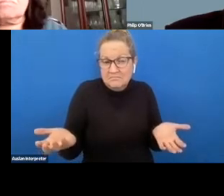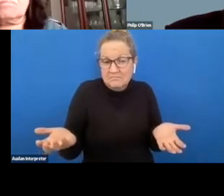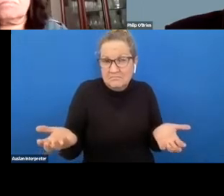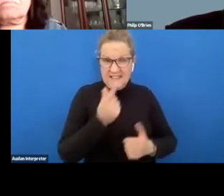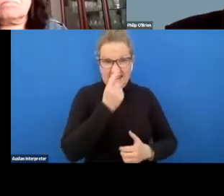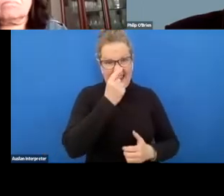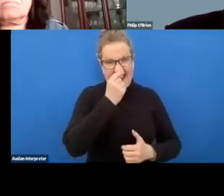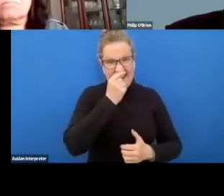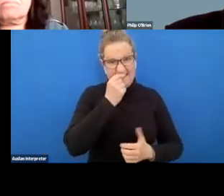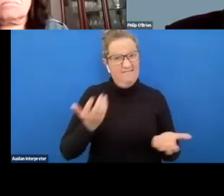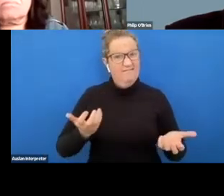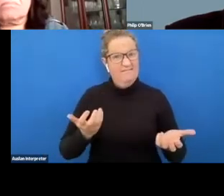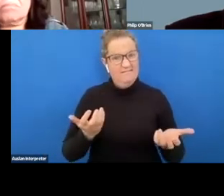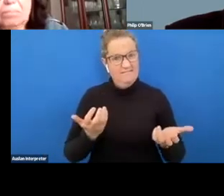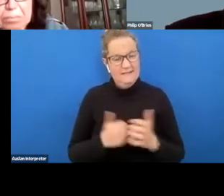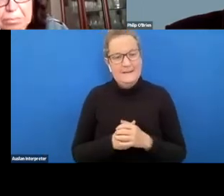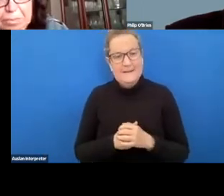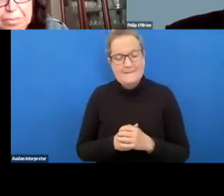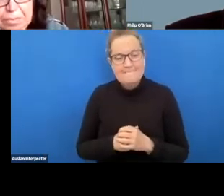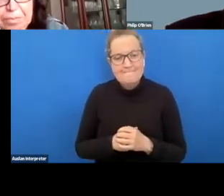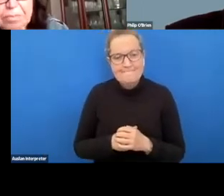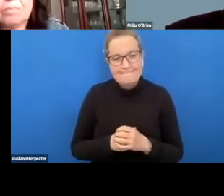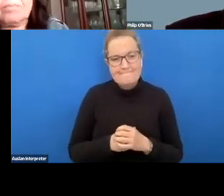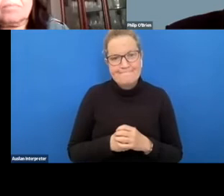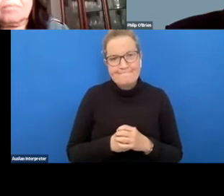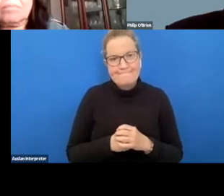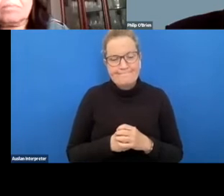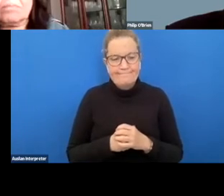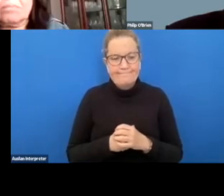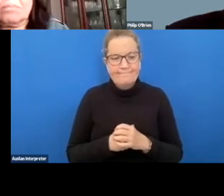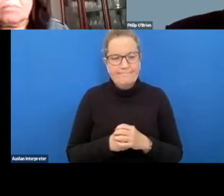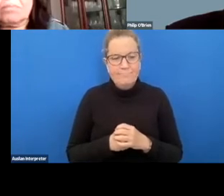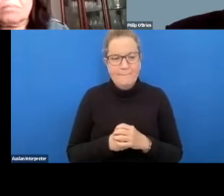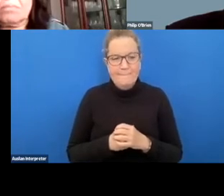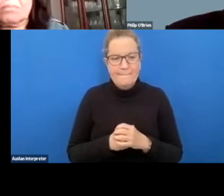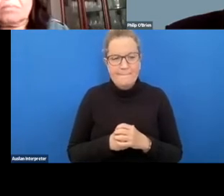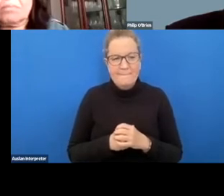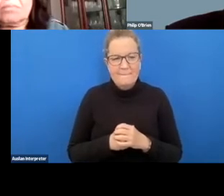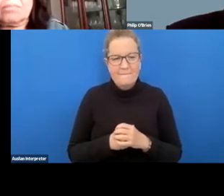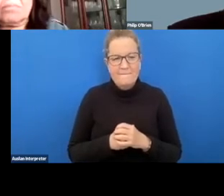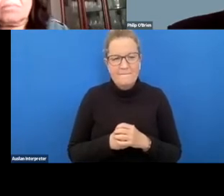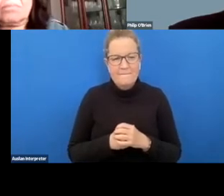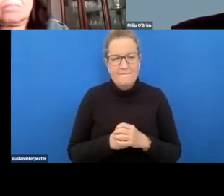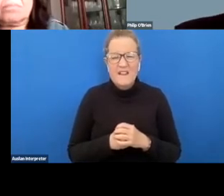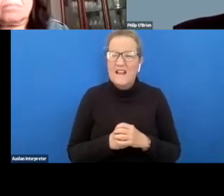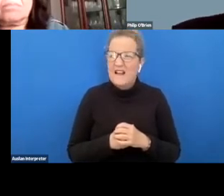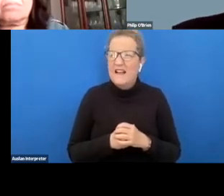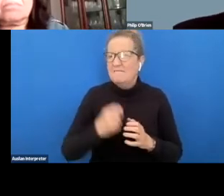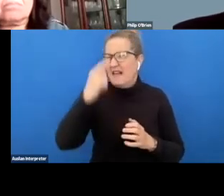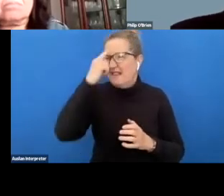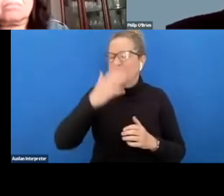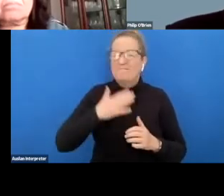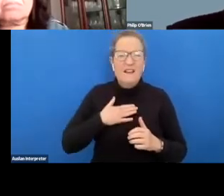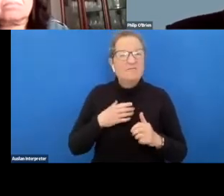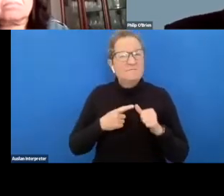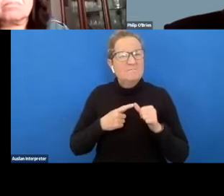requirements that they aren't able to do due to a disability um that that's what i would have to say there i think just